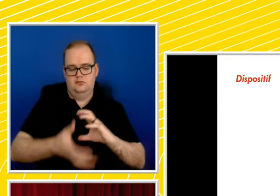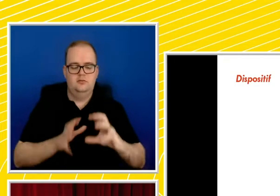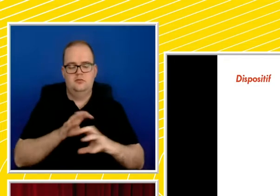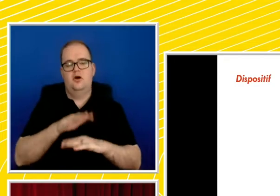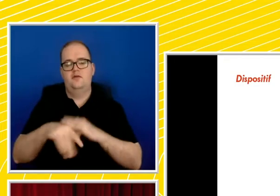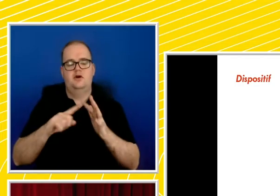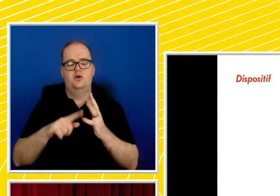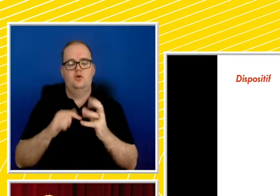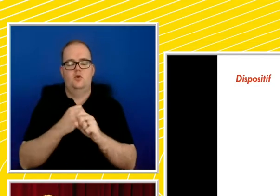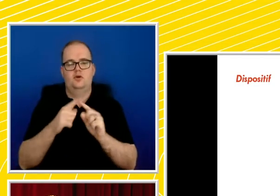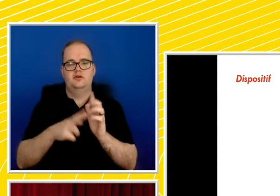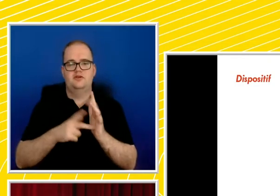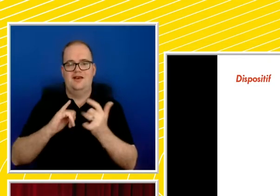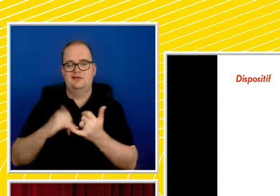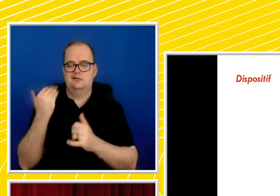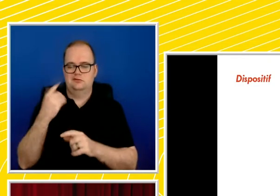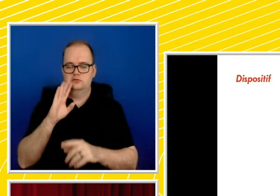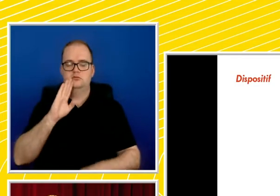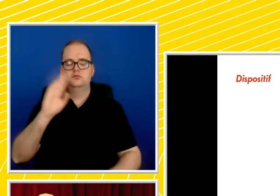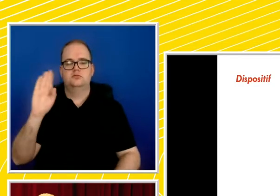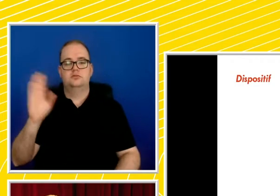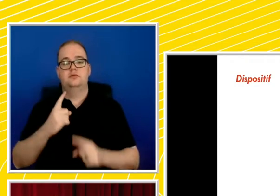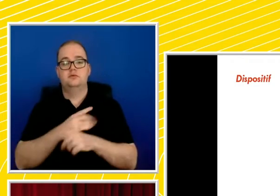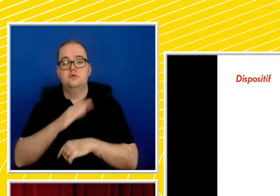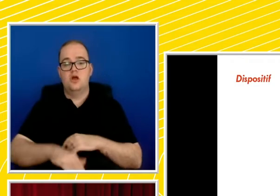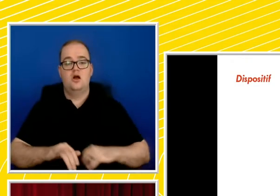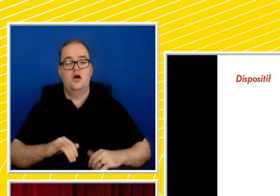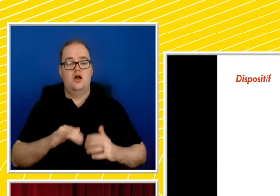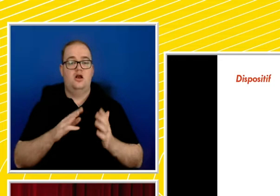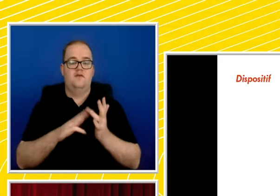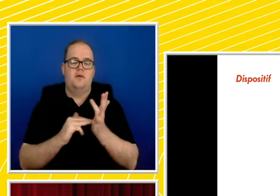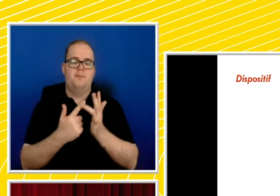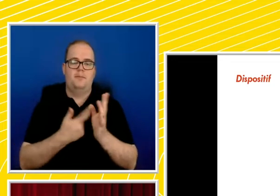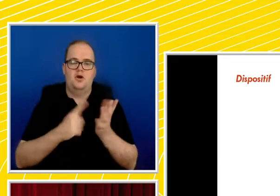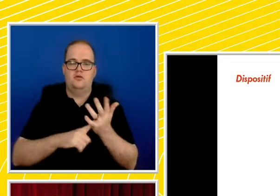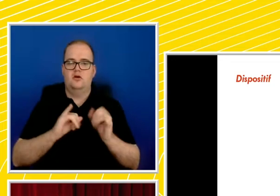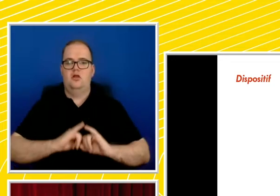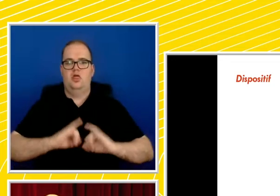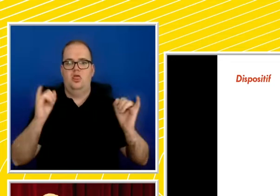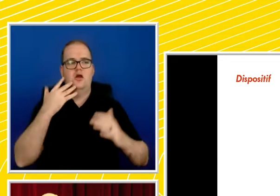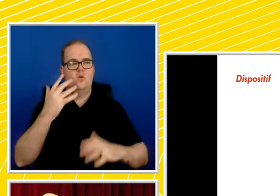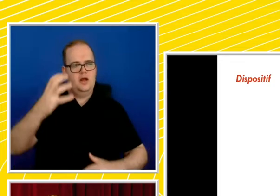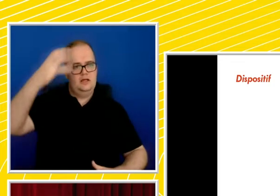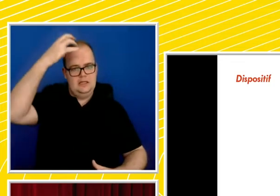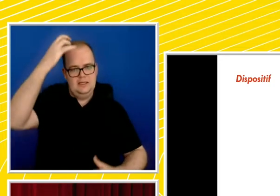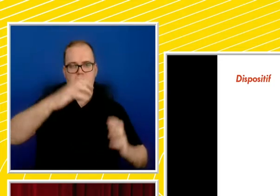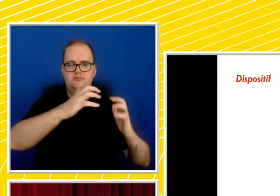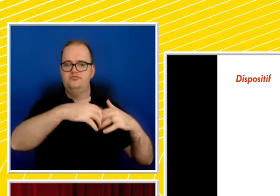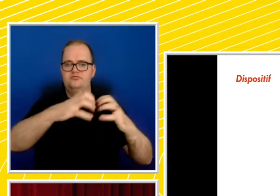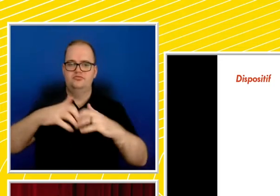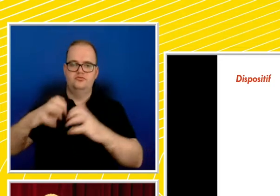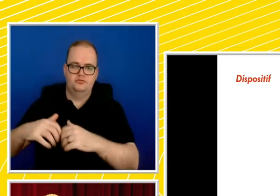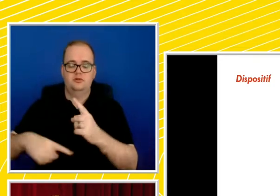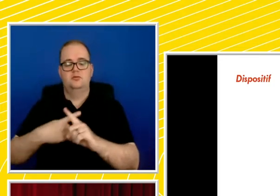presentation, that characterises the moral panic following the collapse of the great empires and the advent of the 1920s pandemic